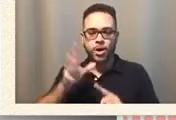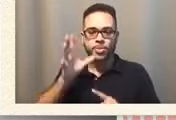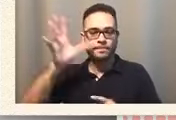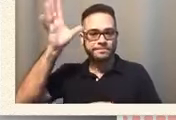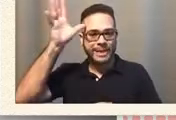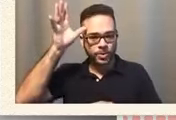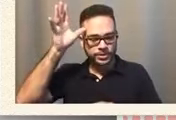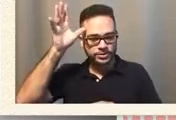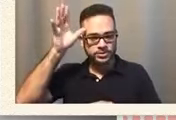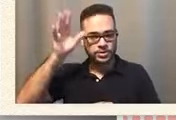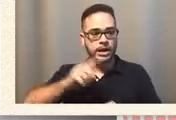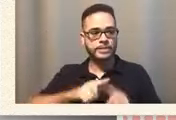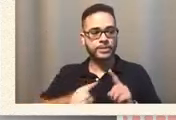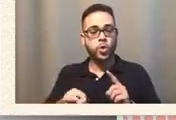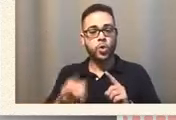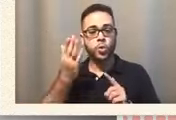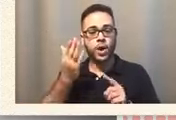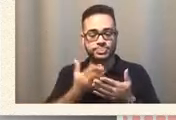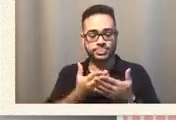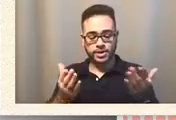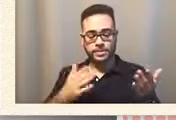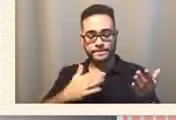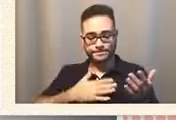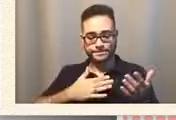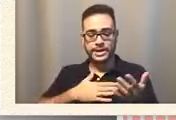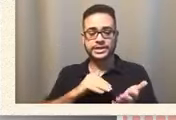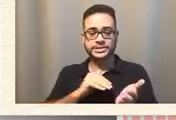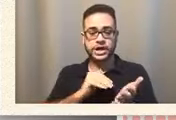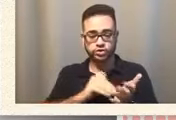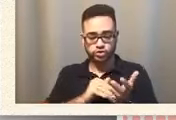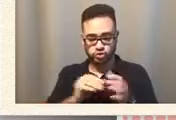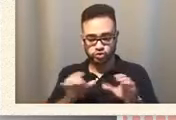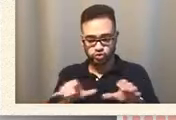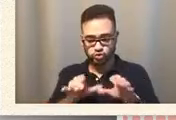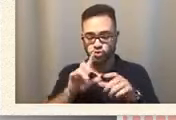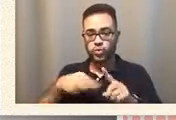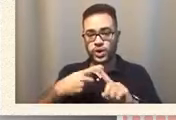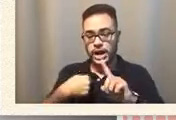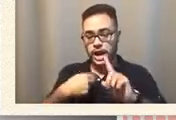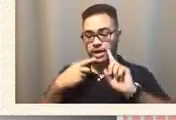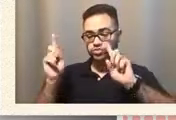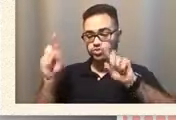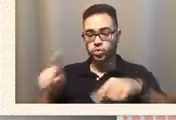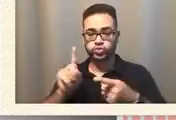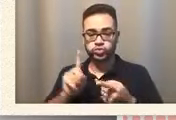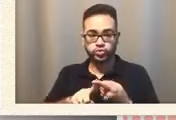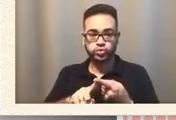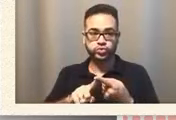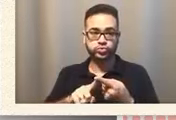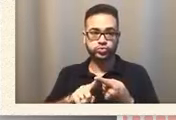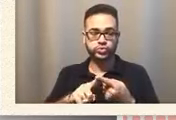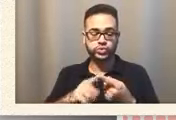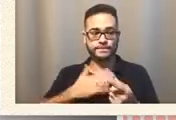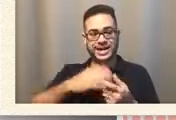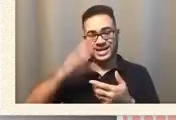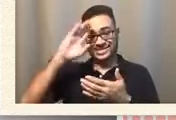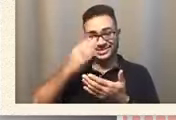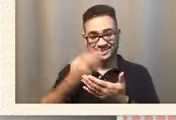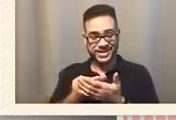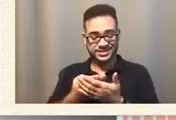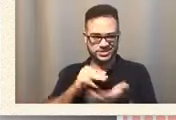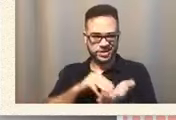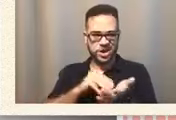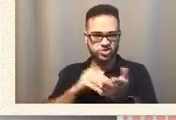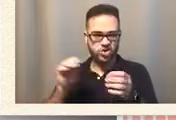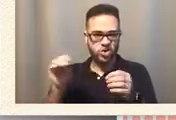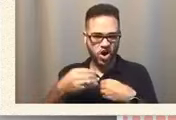my doctor does when I go into his, into my son's pediatrician office, and